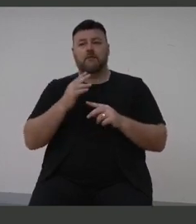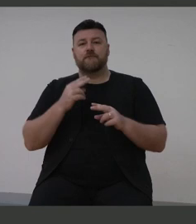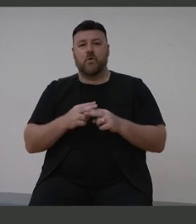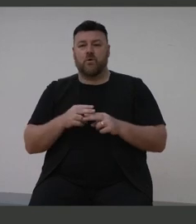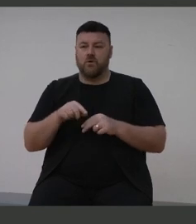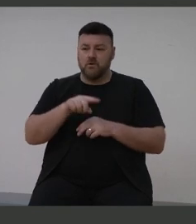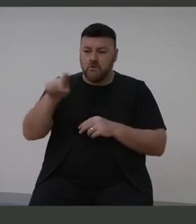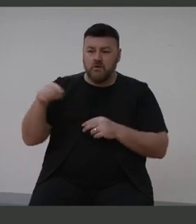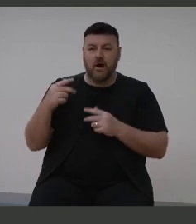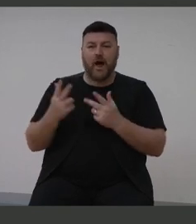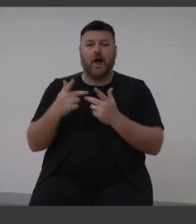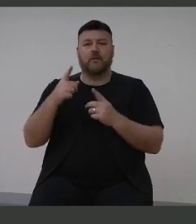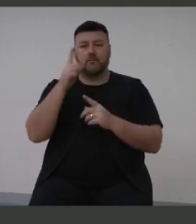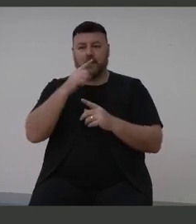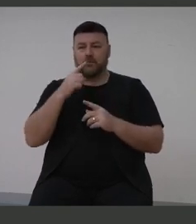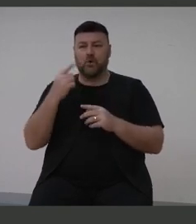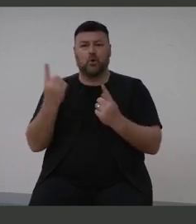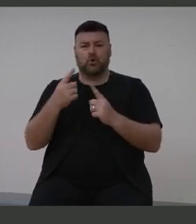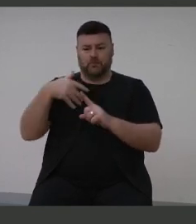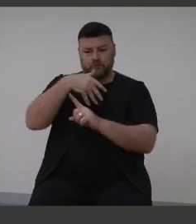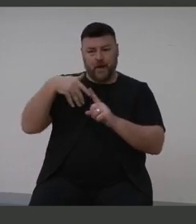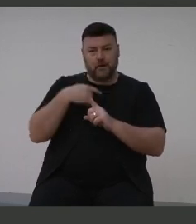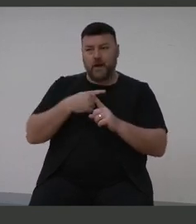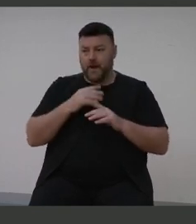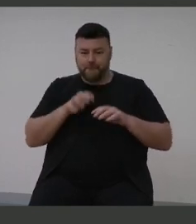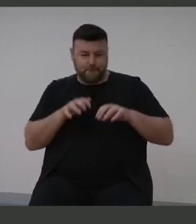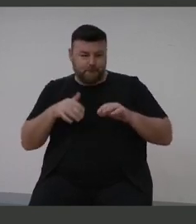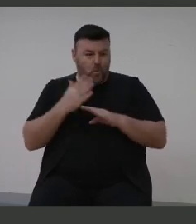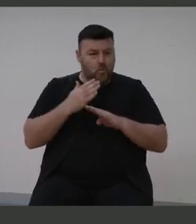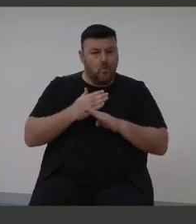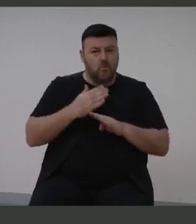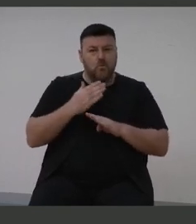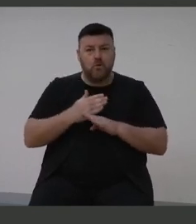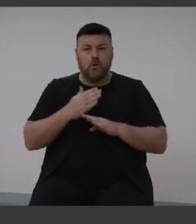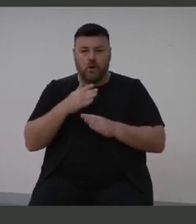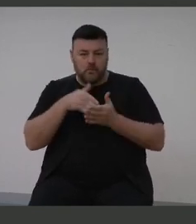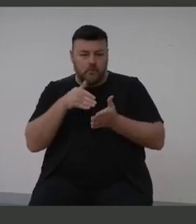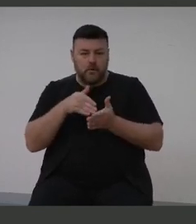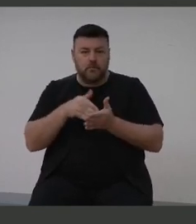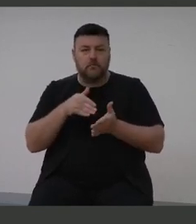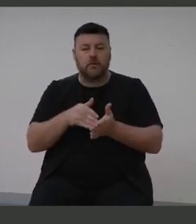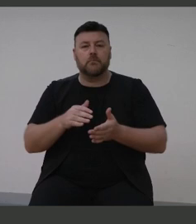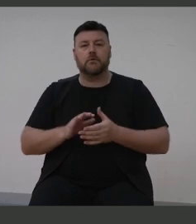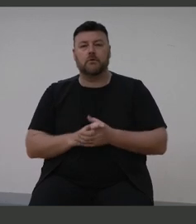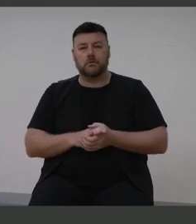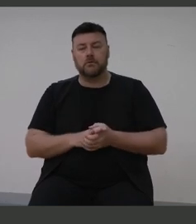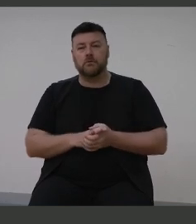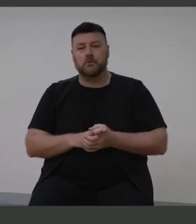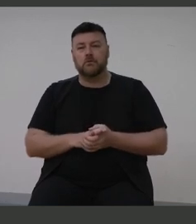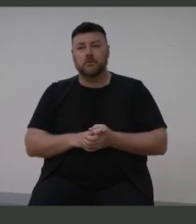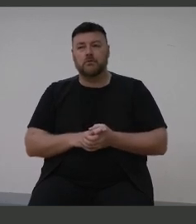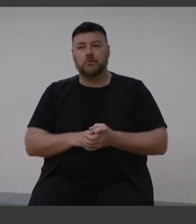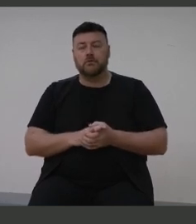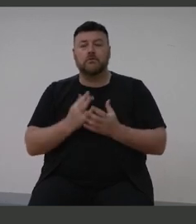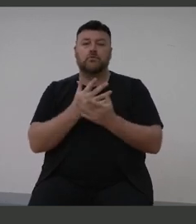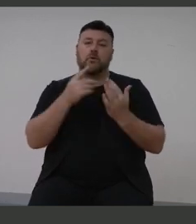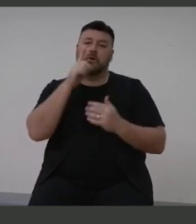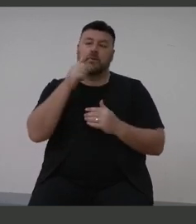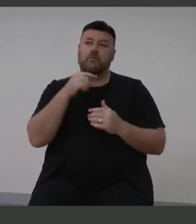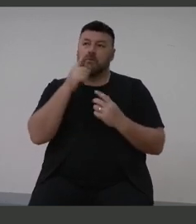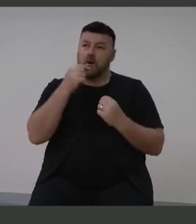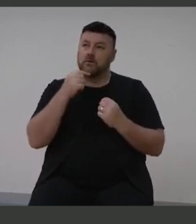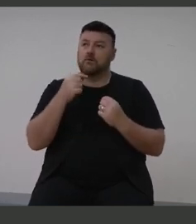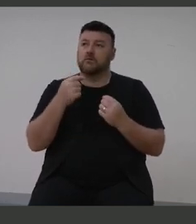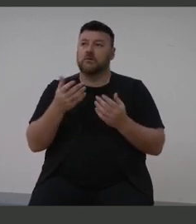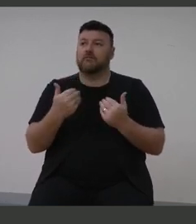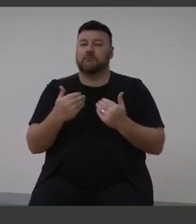so many people behind the scenes. To me, everyone here has had an experience to help, and I